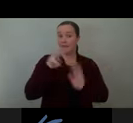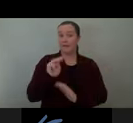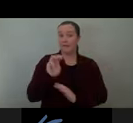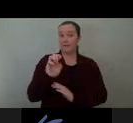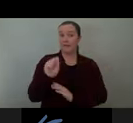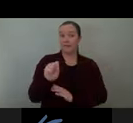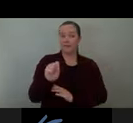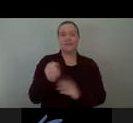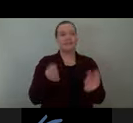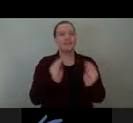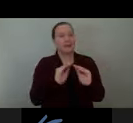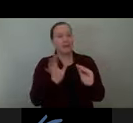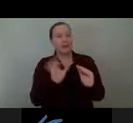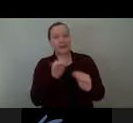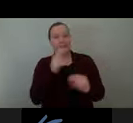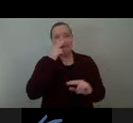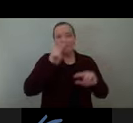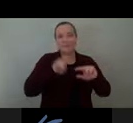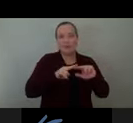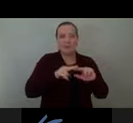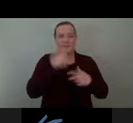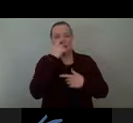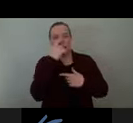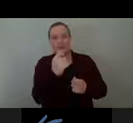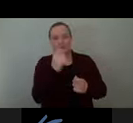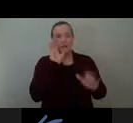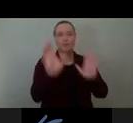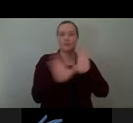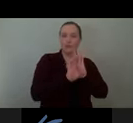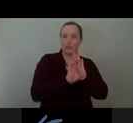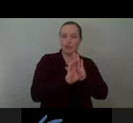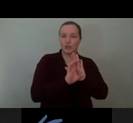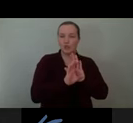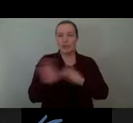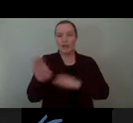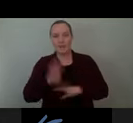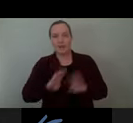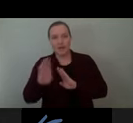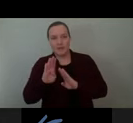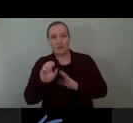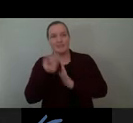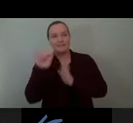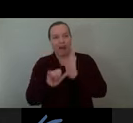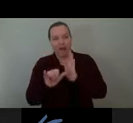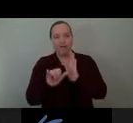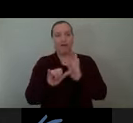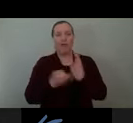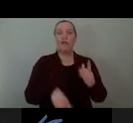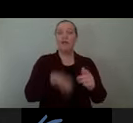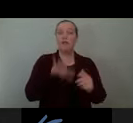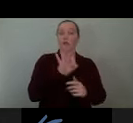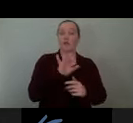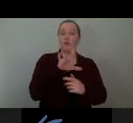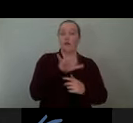or interesting pictures of behavior or style that spreads widely. Follies relate to non-functioning architecture erected to enhance